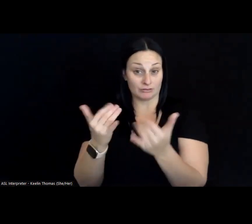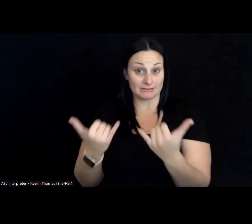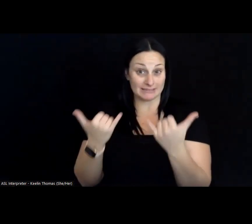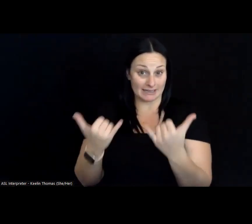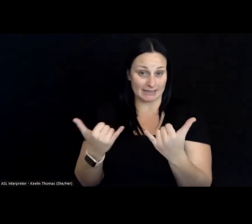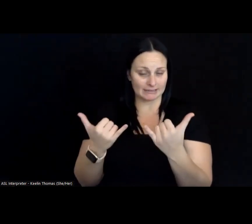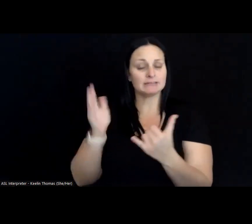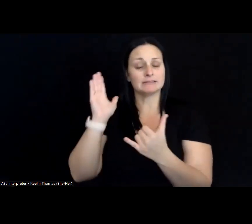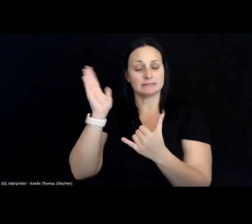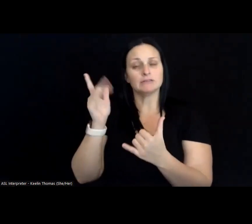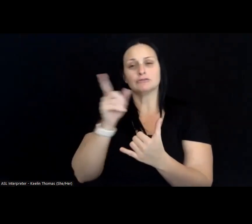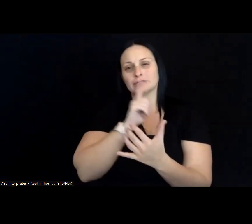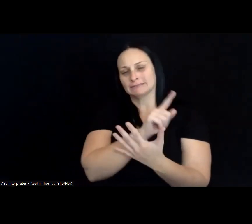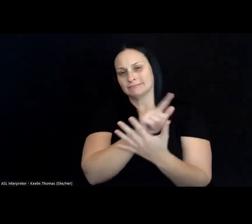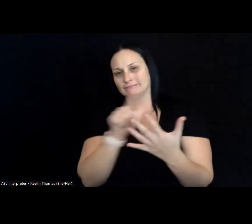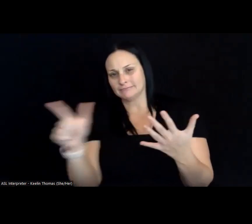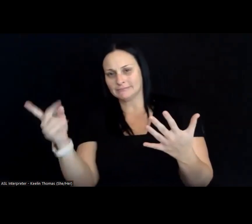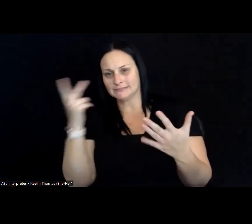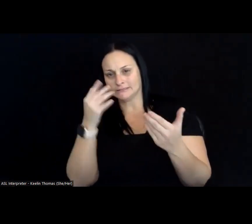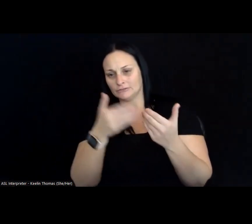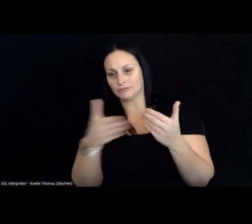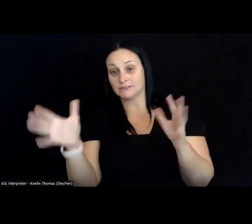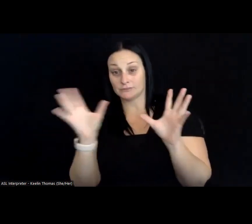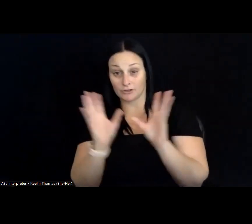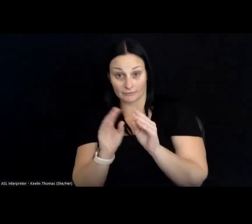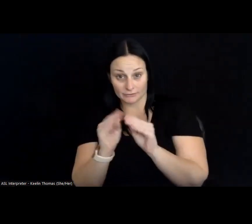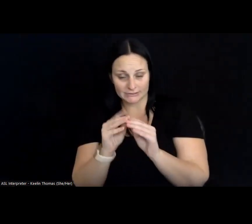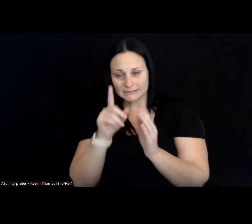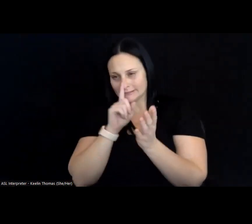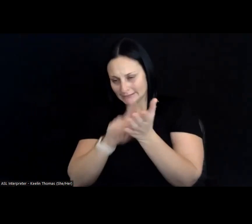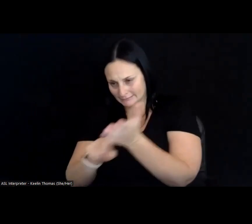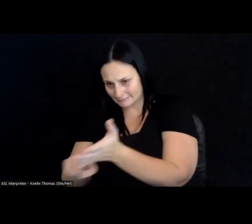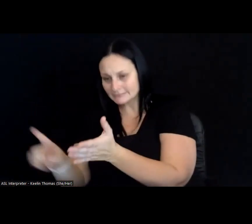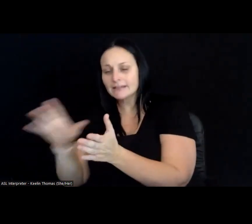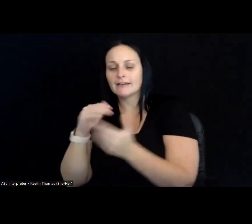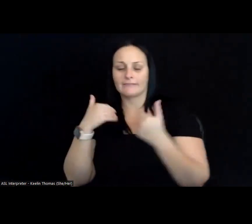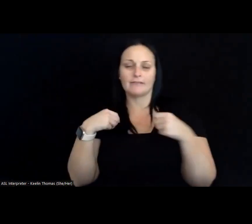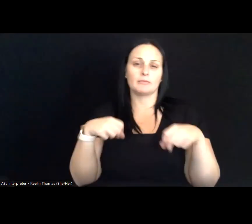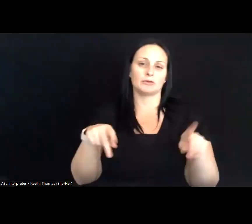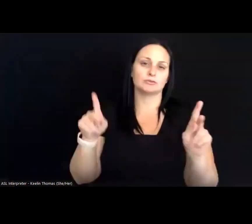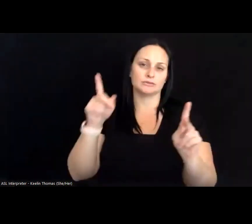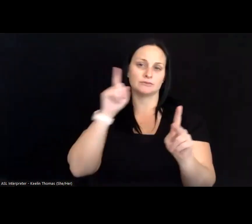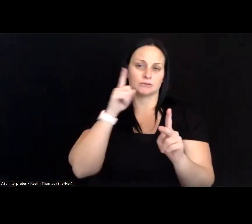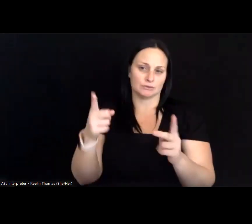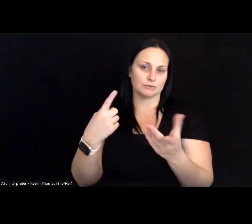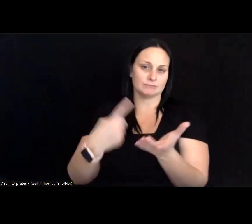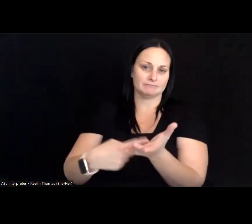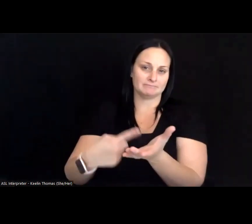be explored throughout the rest of the conference, and there will be opportunities for you to talk further.